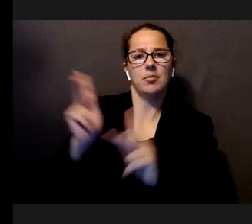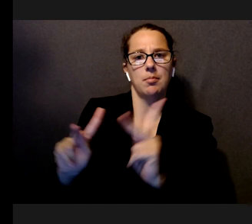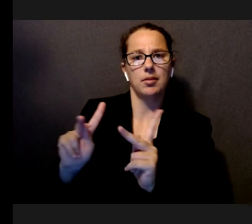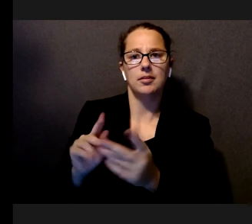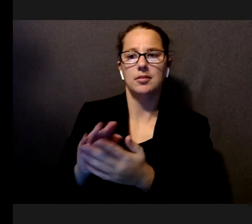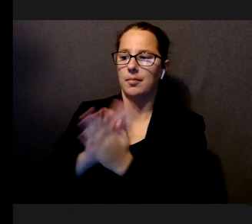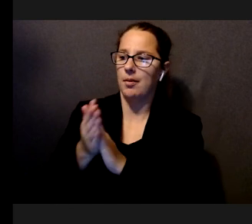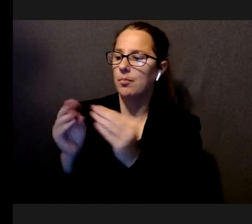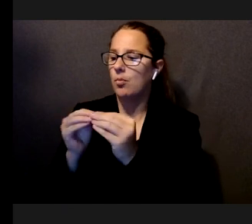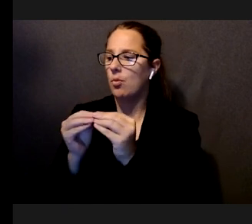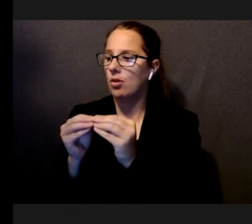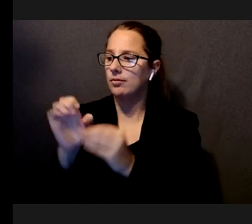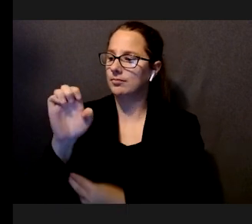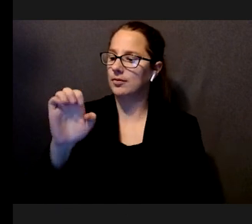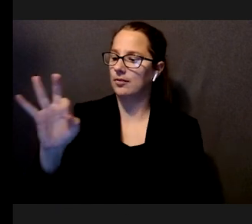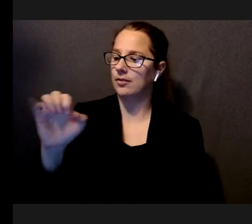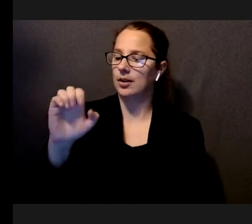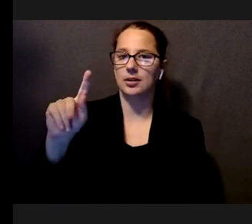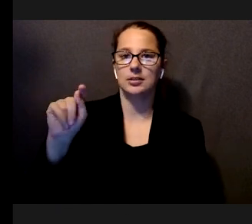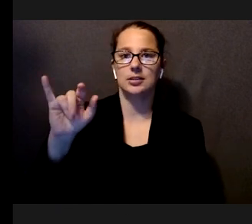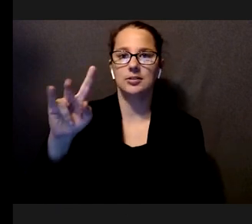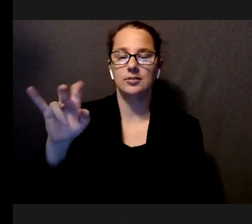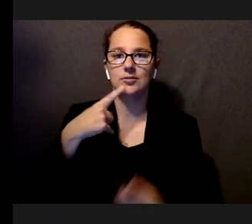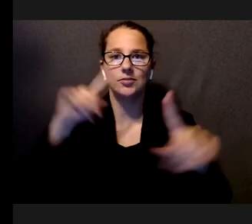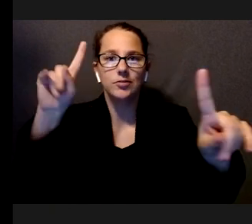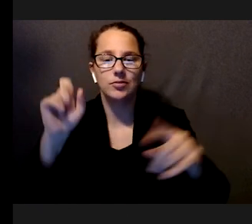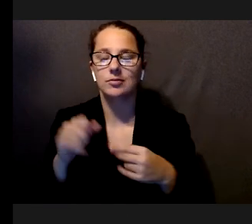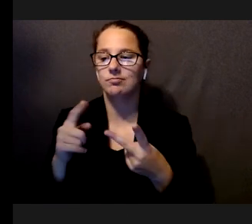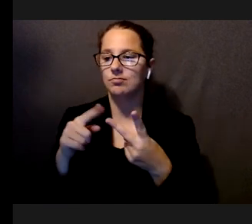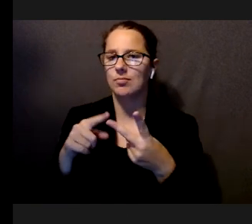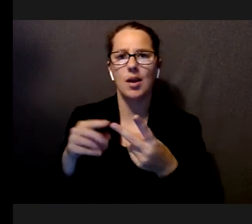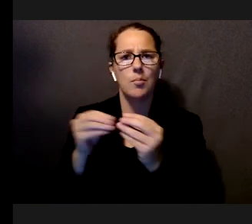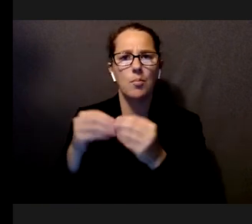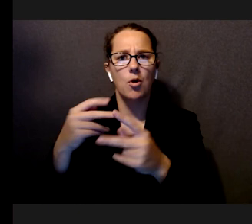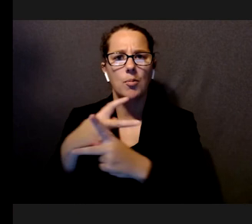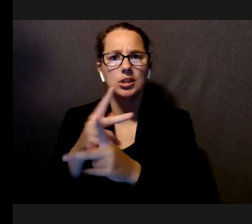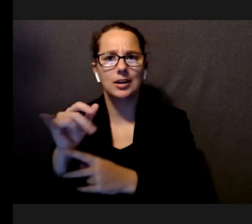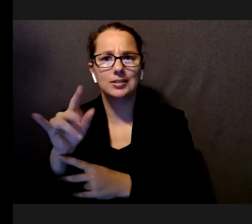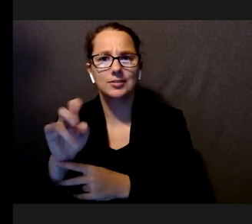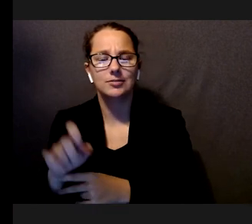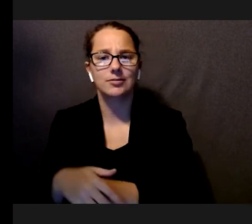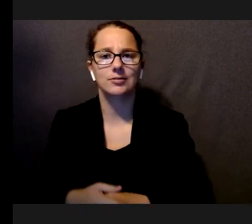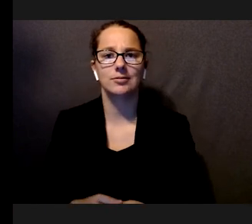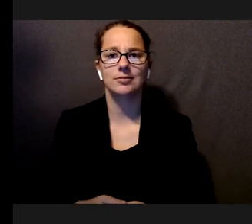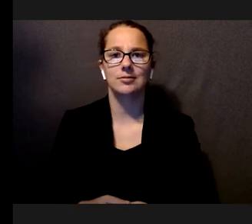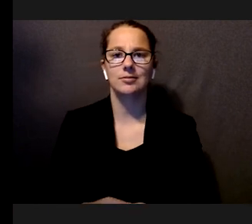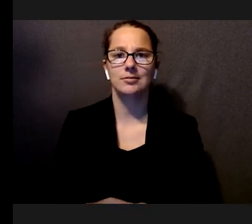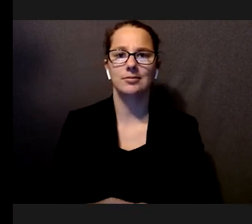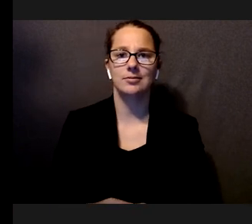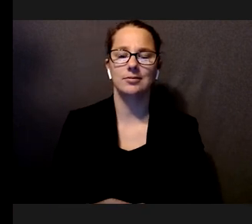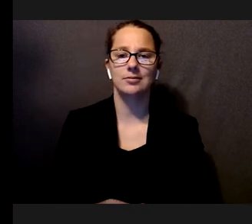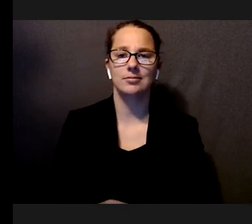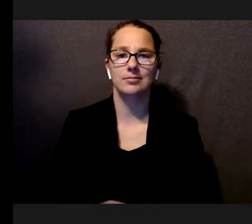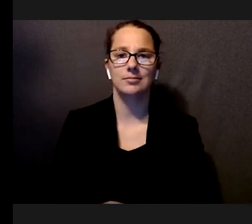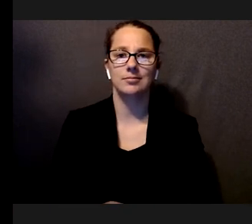and productive and enjoy what it is that they're doing. So,